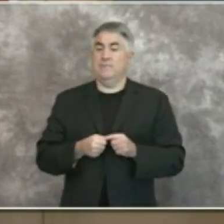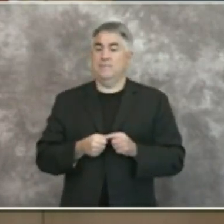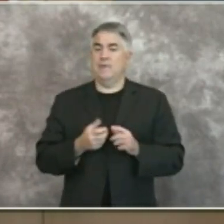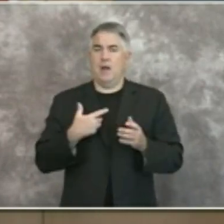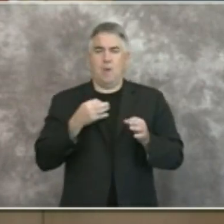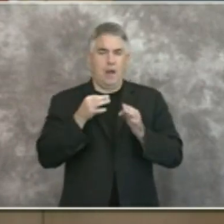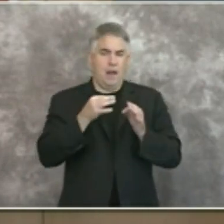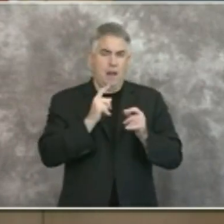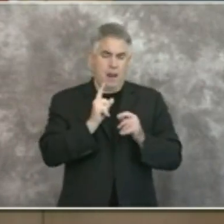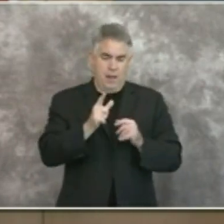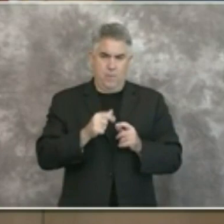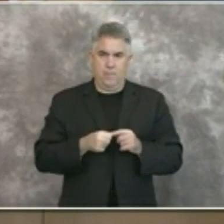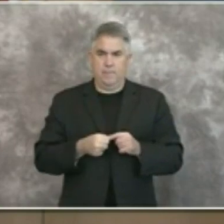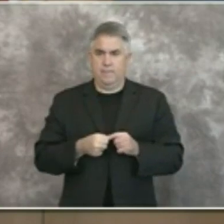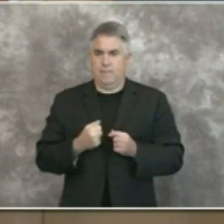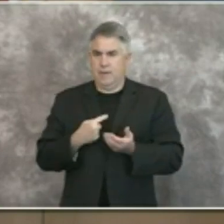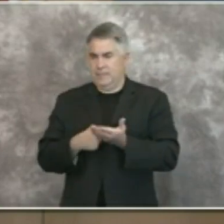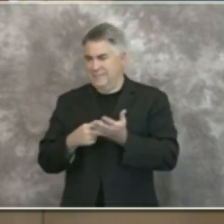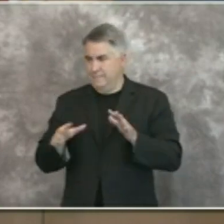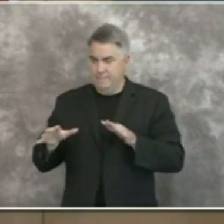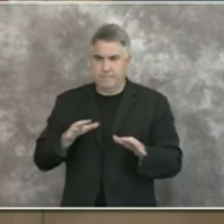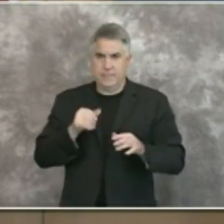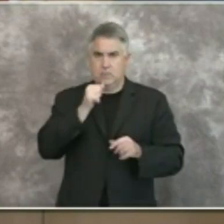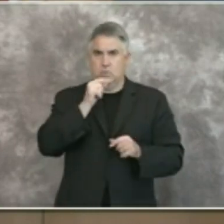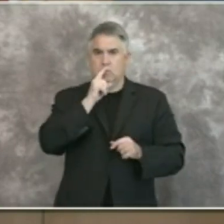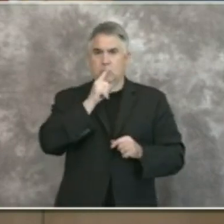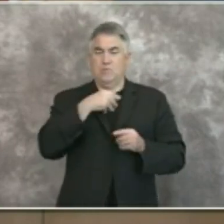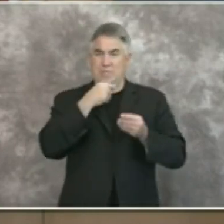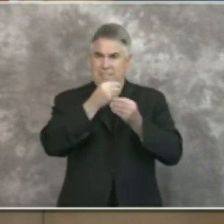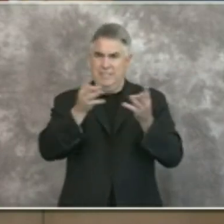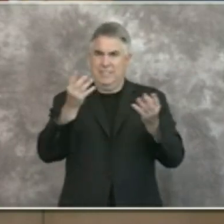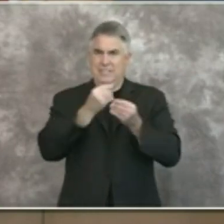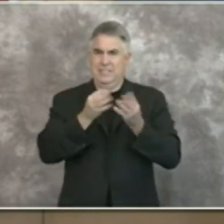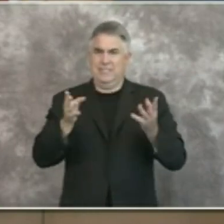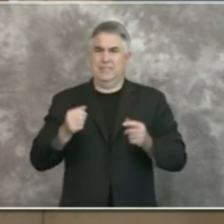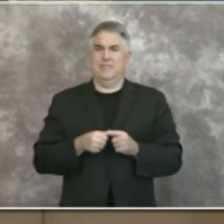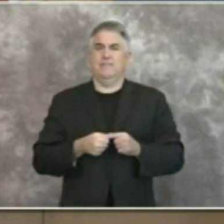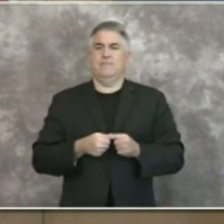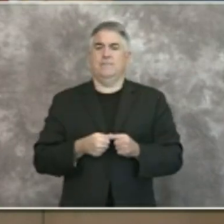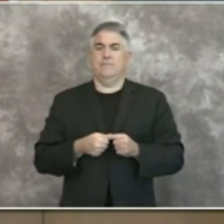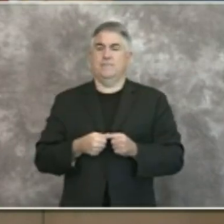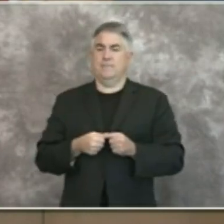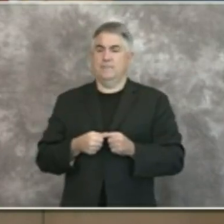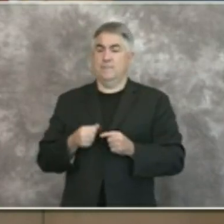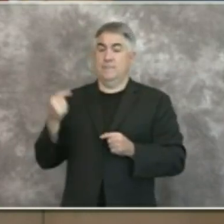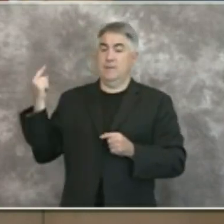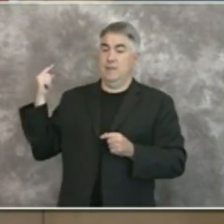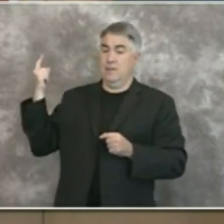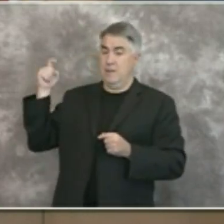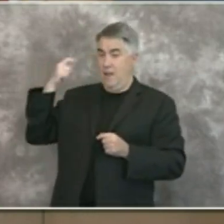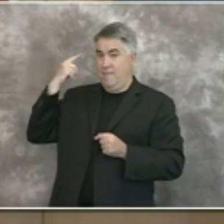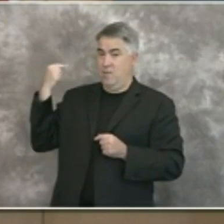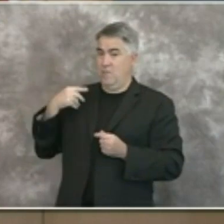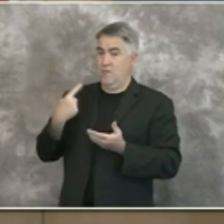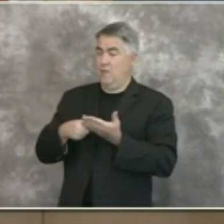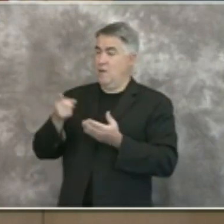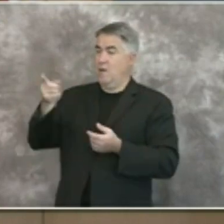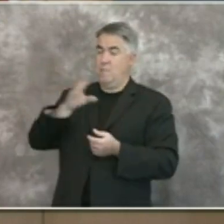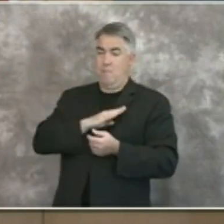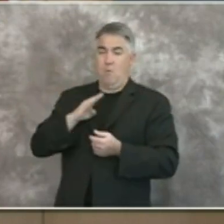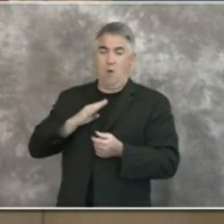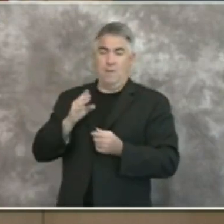certainly want to be very transparent Dr. Wooten walked through this presentation at our Board of Supervisors meeting yesterday but we wanted to share it with you